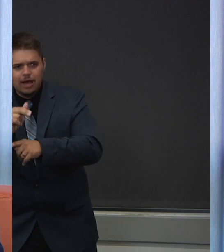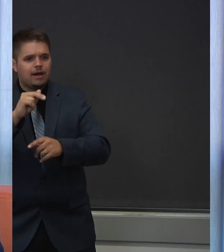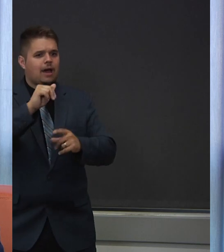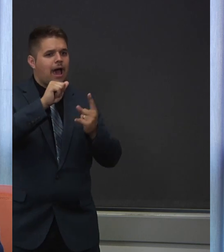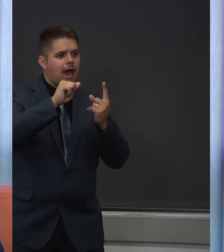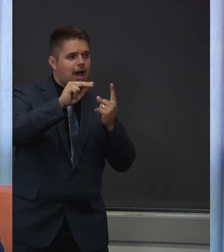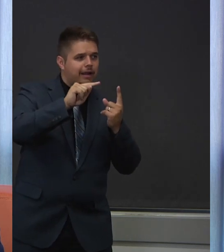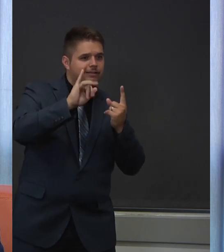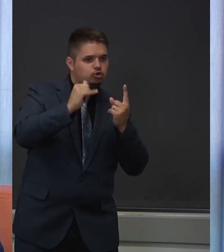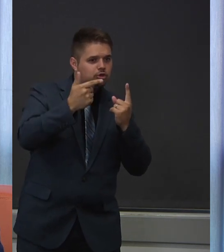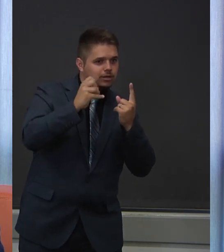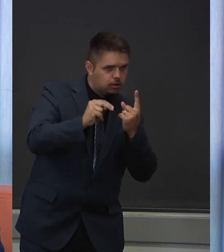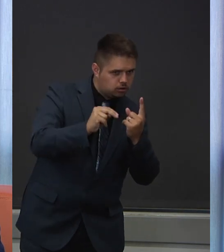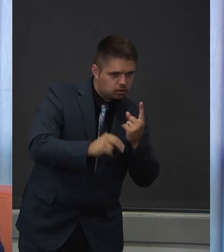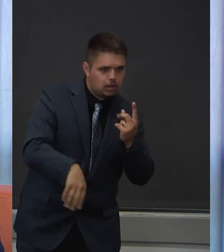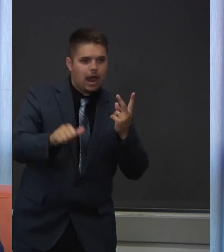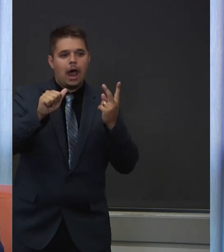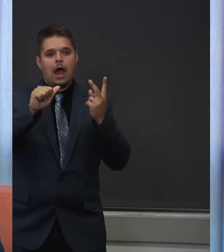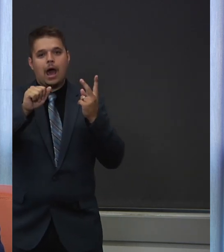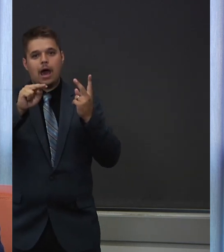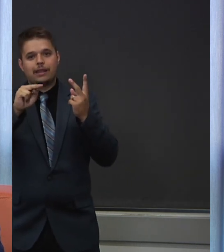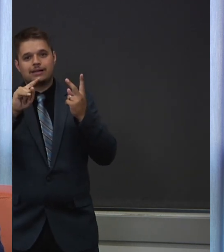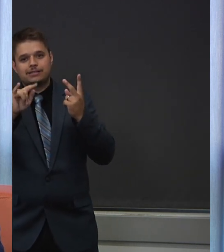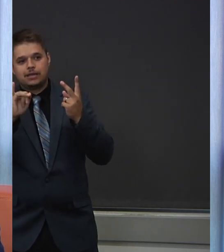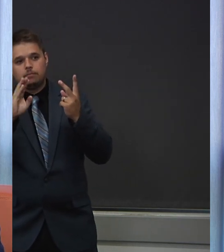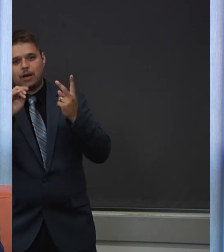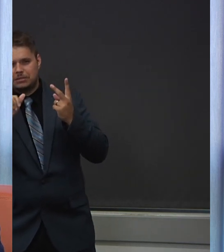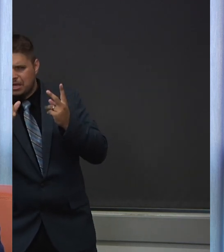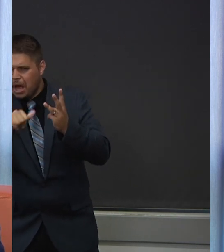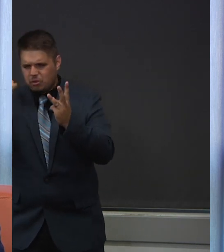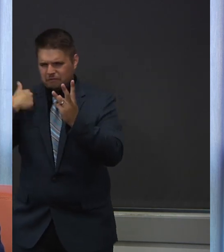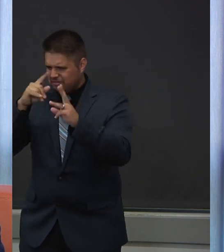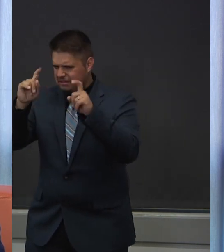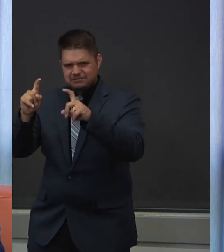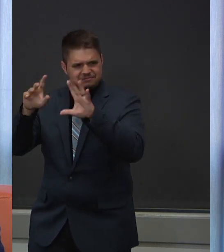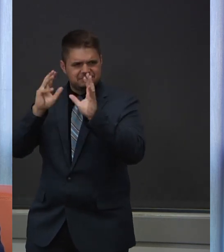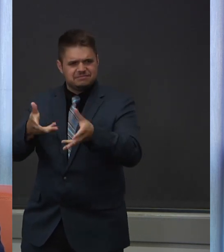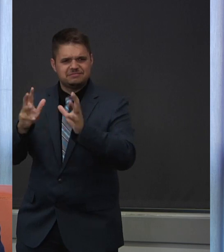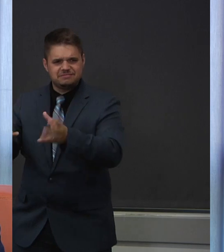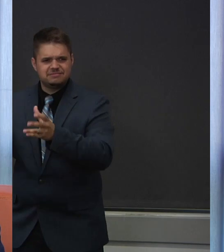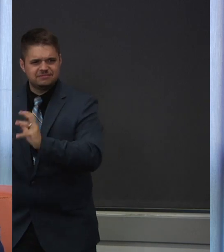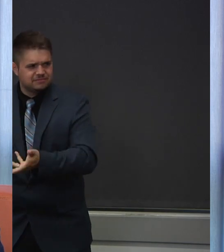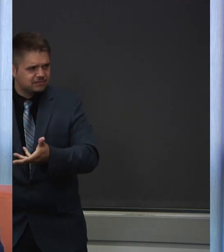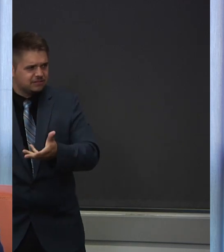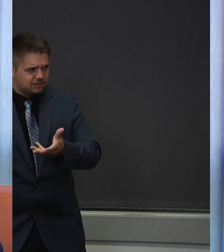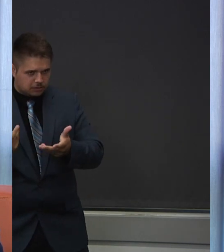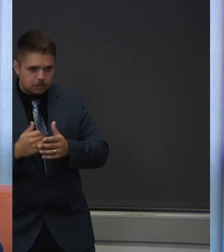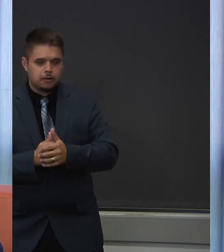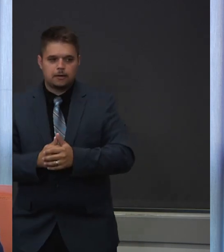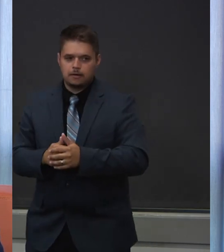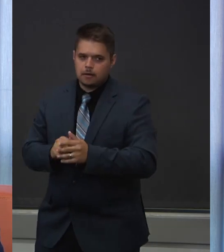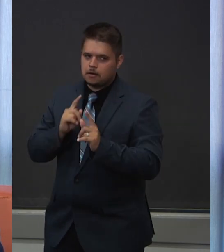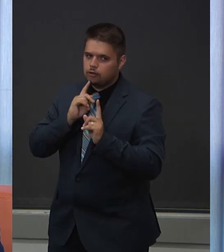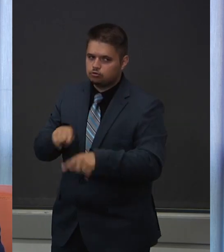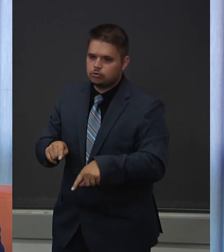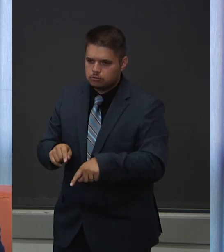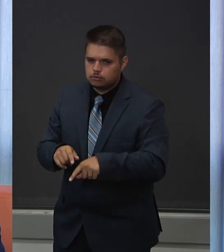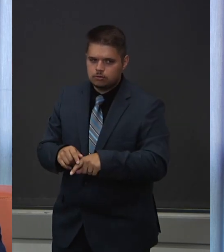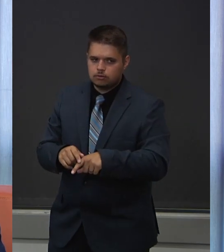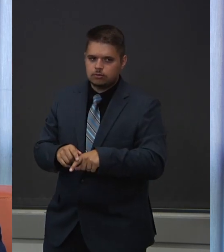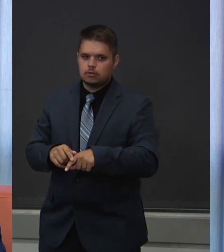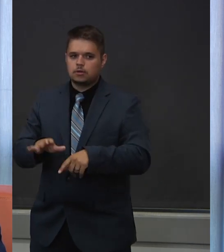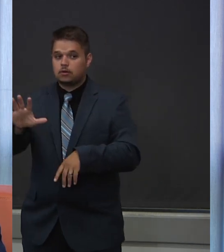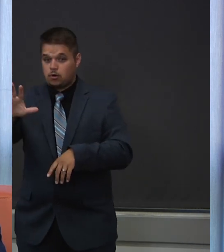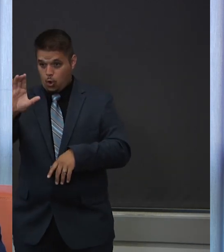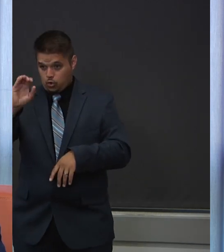these being used in Oregon? Another great question. The most accurate test for diagnosis of COVID-19